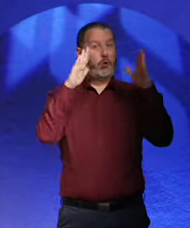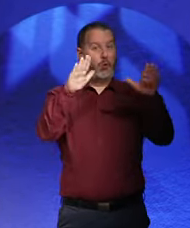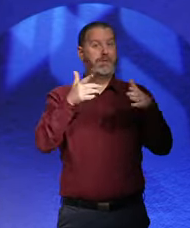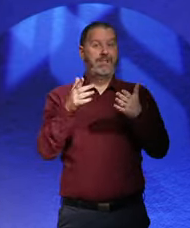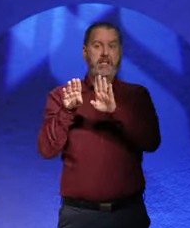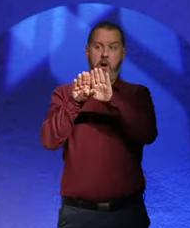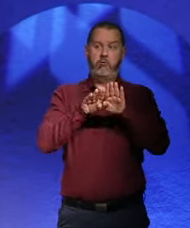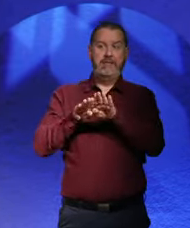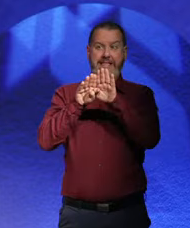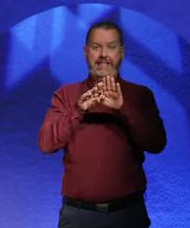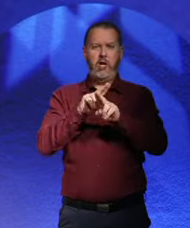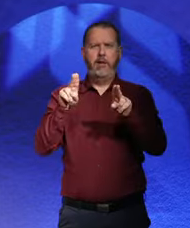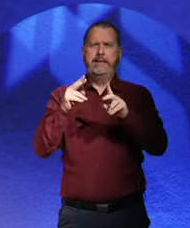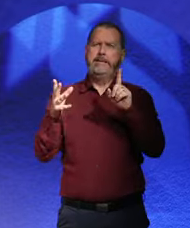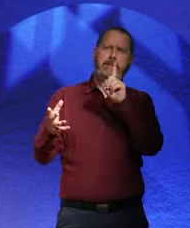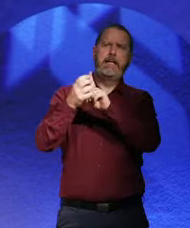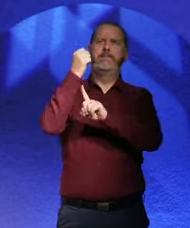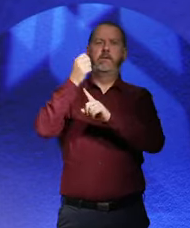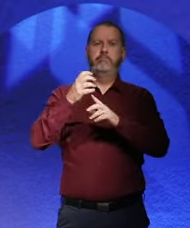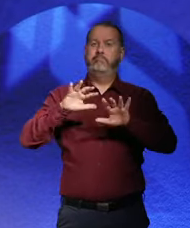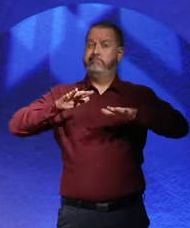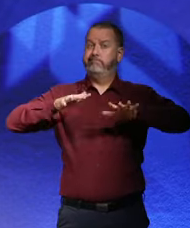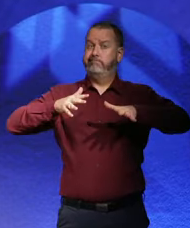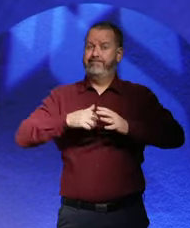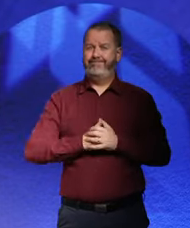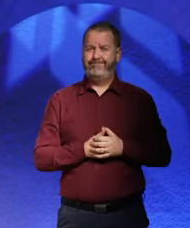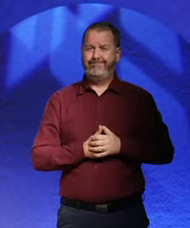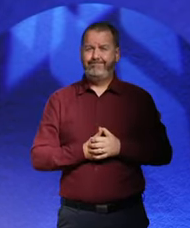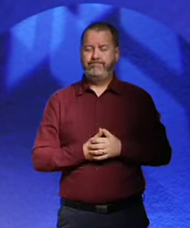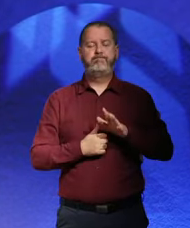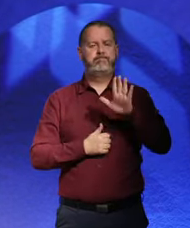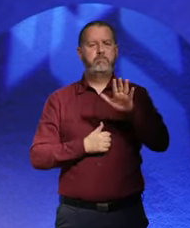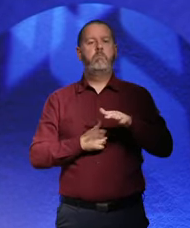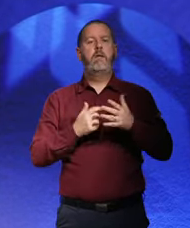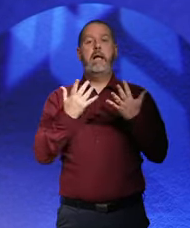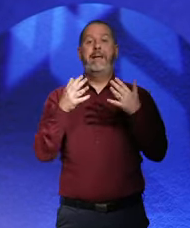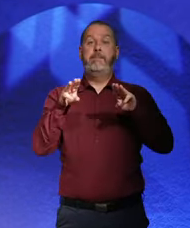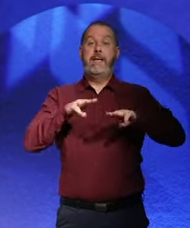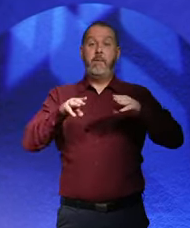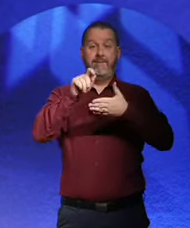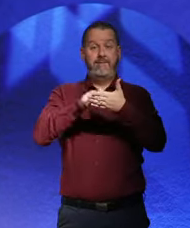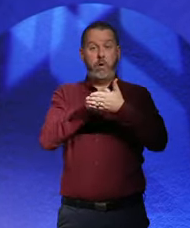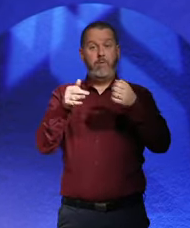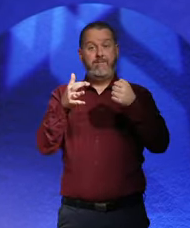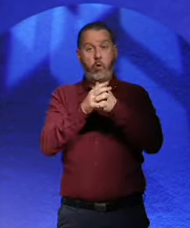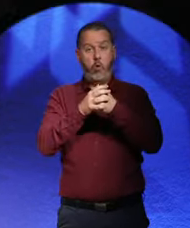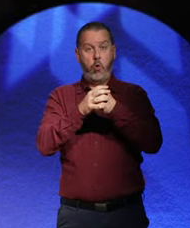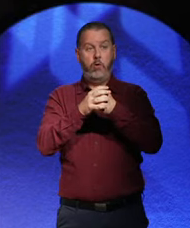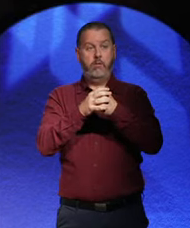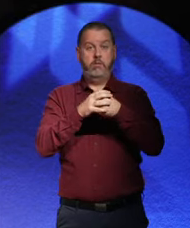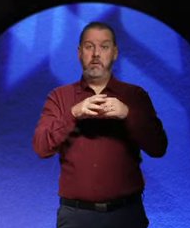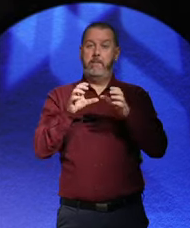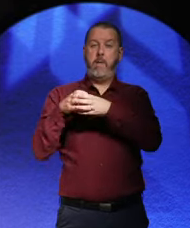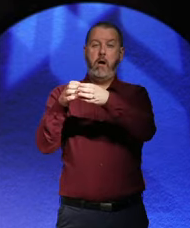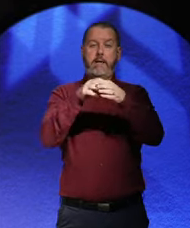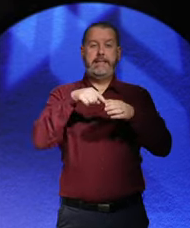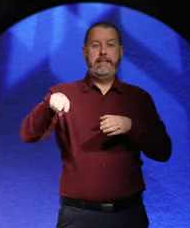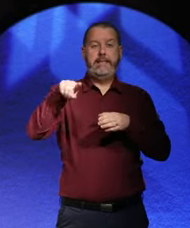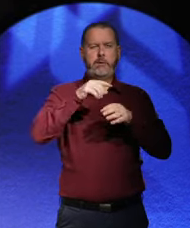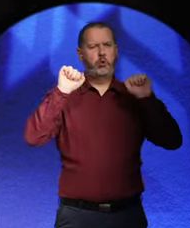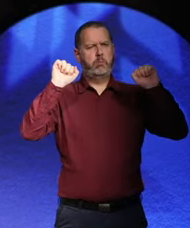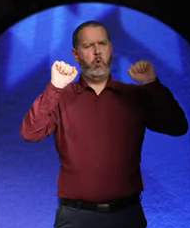going. And the number of people who voted for the pro-Republican parties, you know,